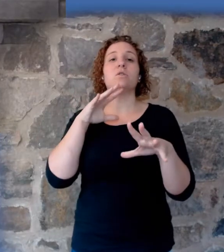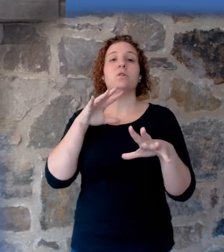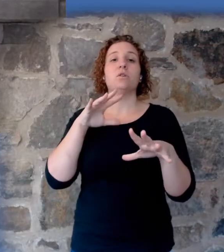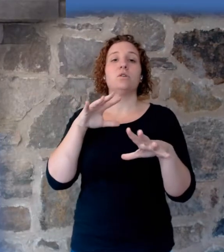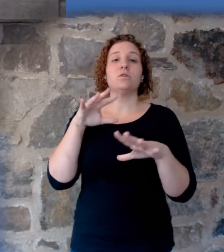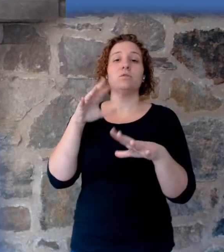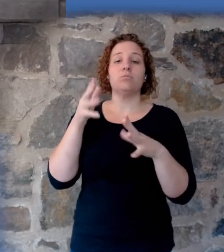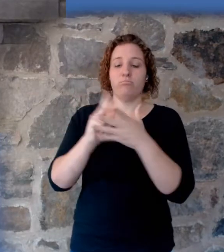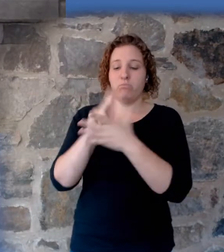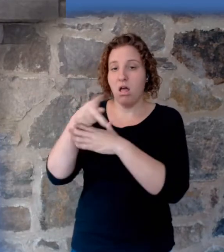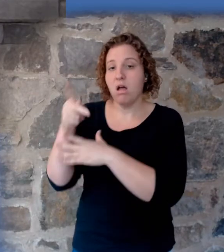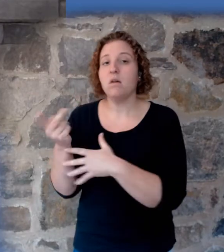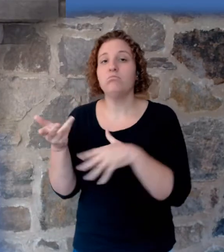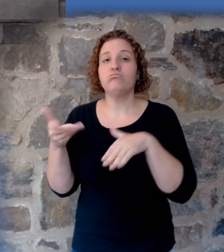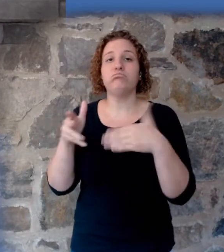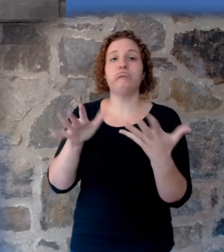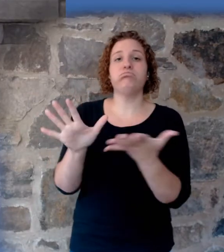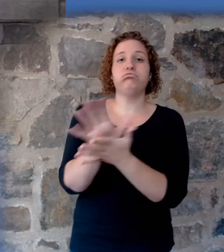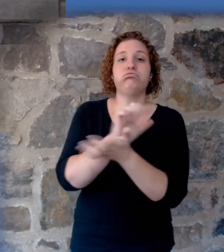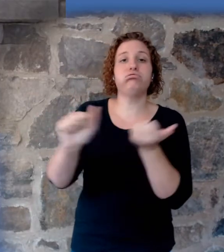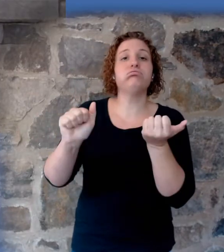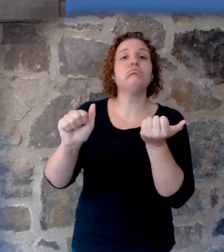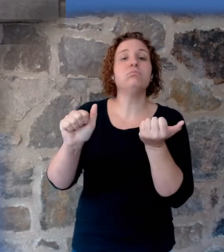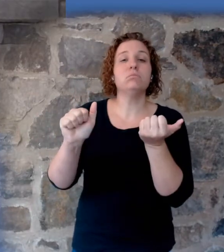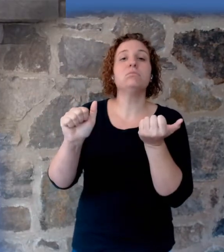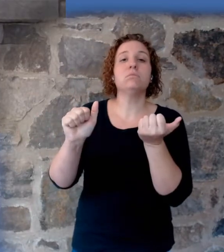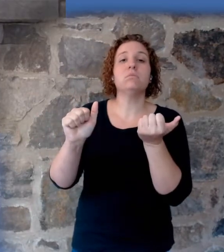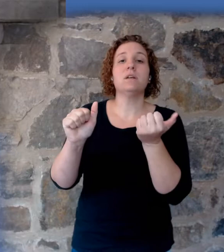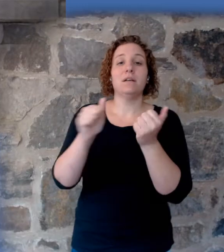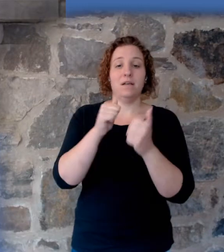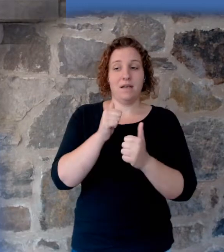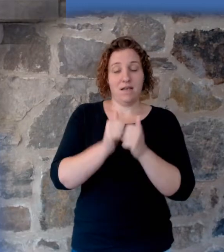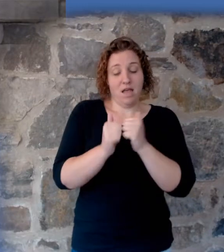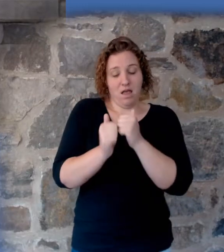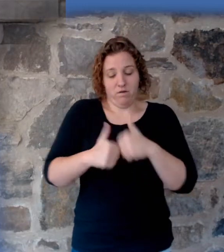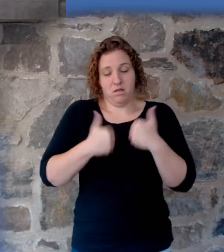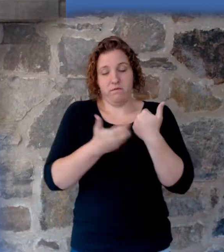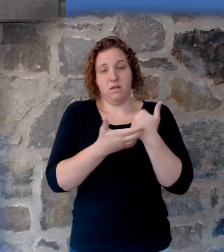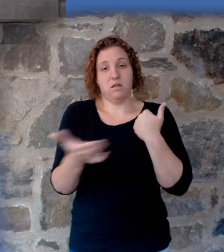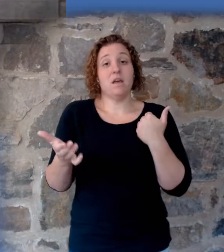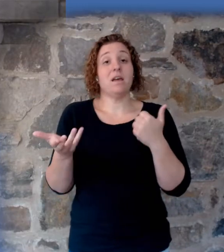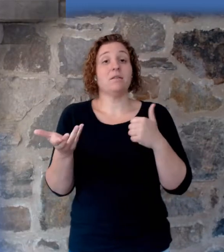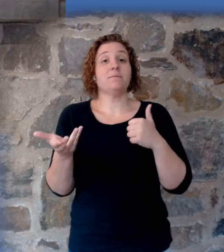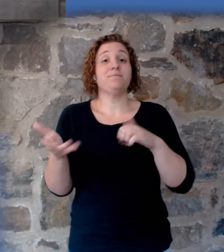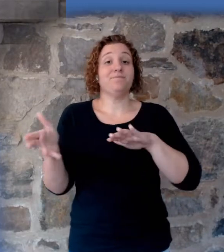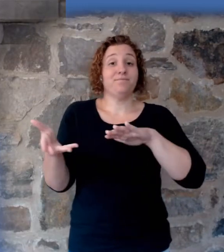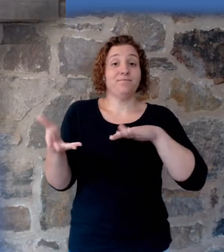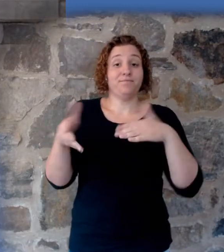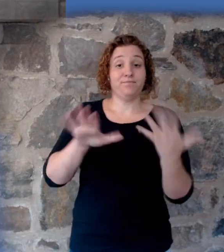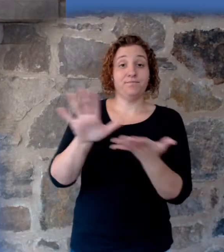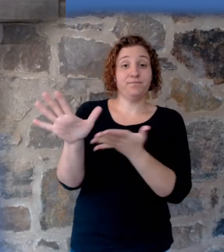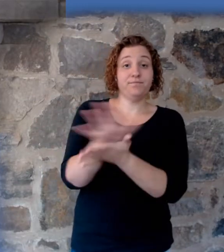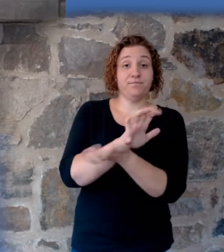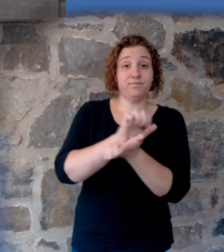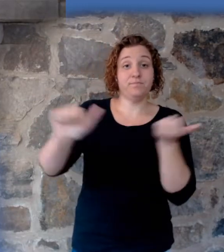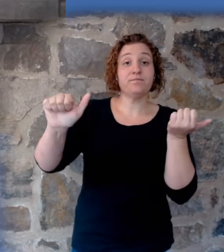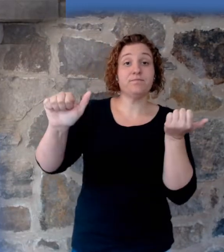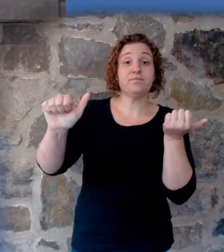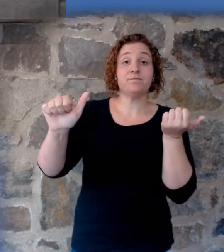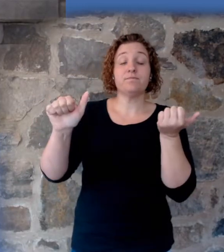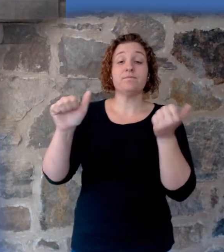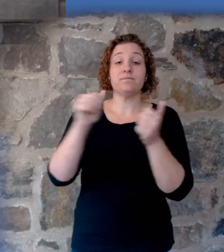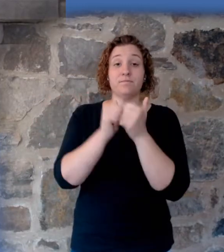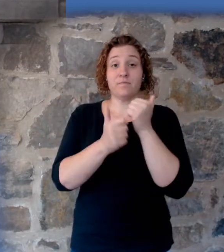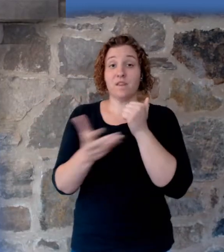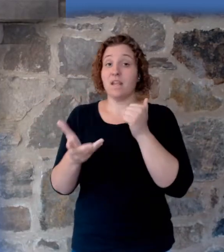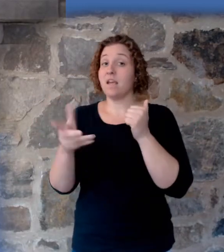suddenly ripped apart. Every living substance was destroyed upon the face of the ground, both man and cattle, creeping thing, and the fowl of the heaven, and